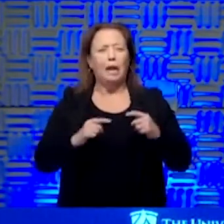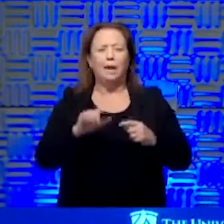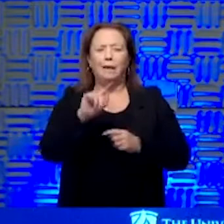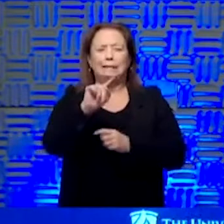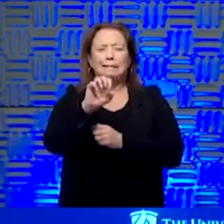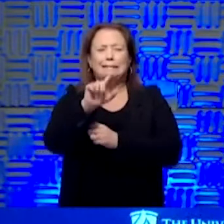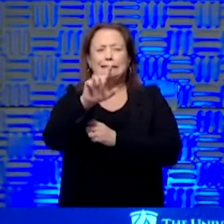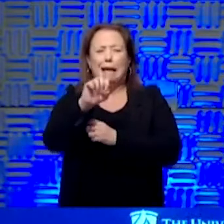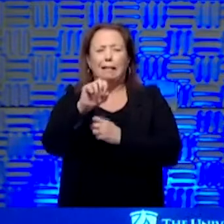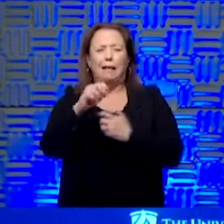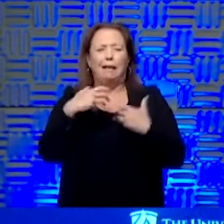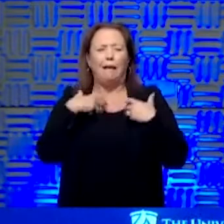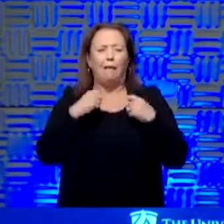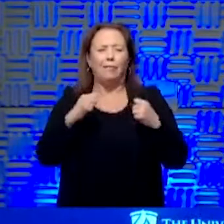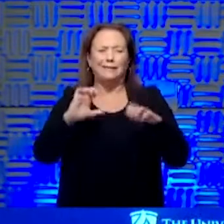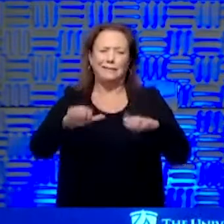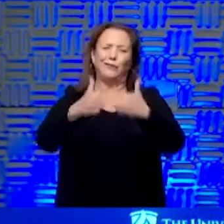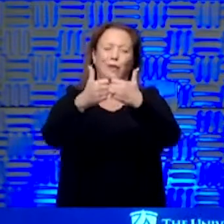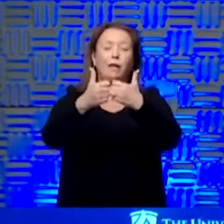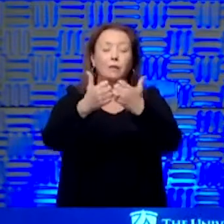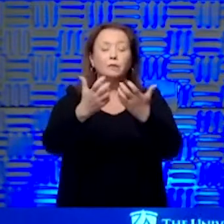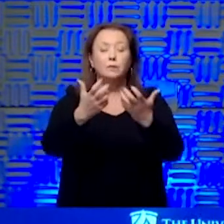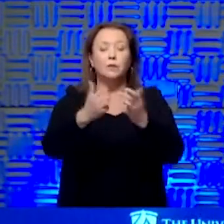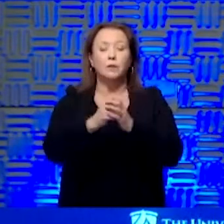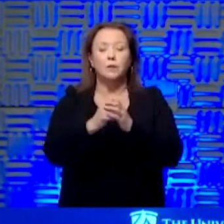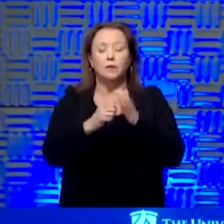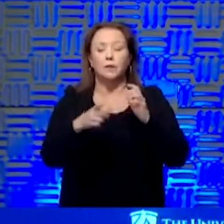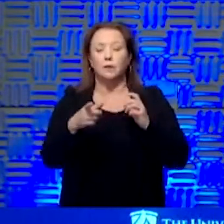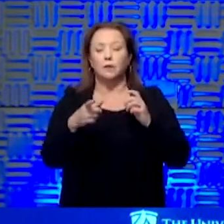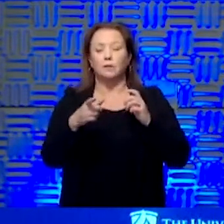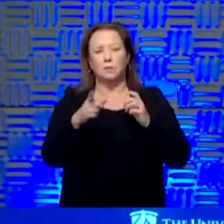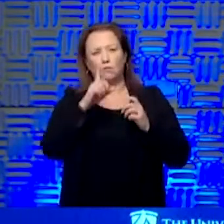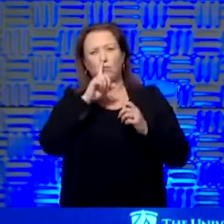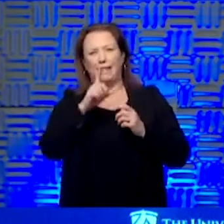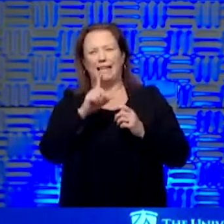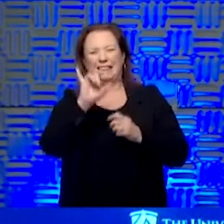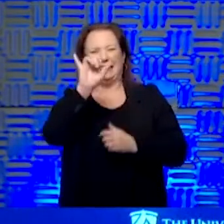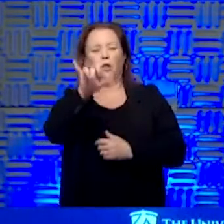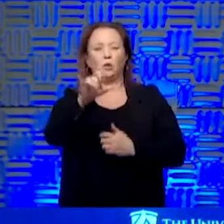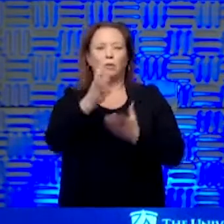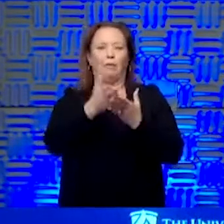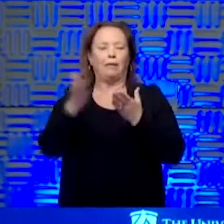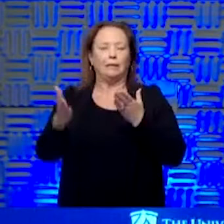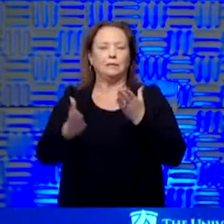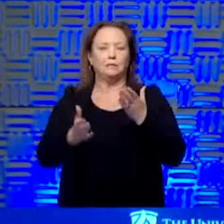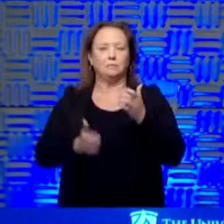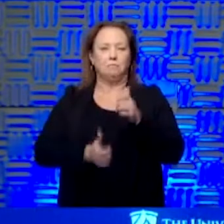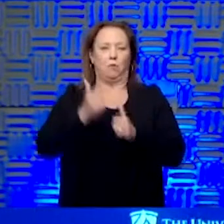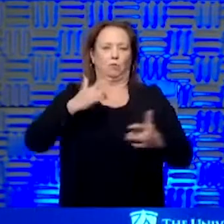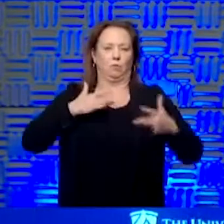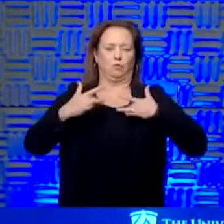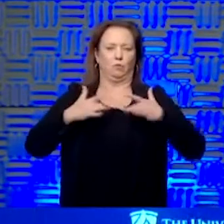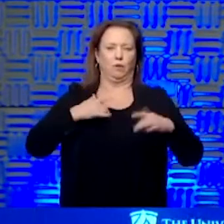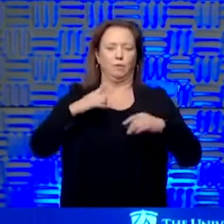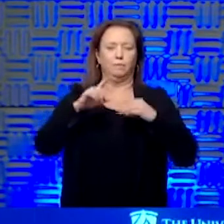by telehealth. There's ways we can get to it, but really, those are probably the things that are most concerning.